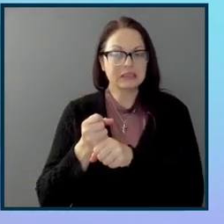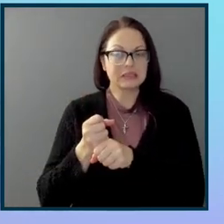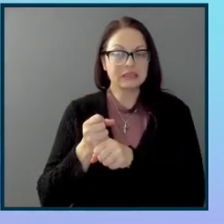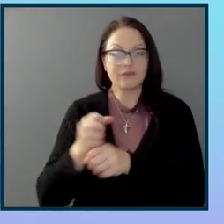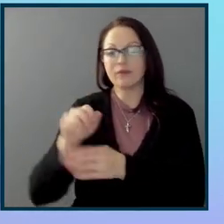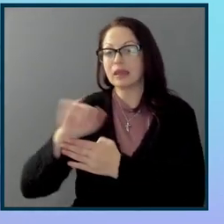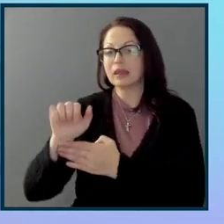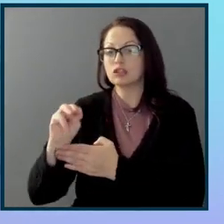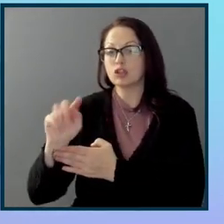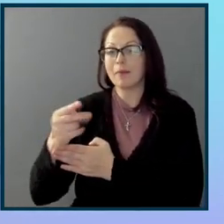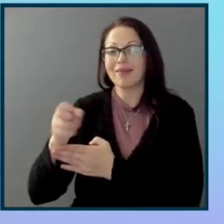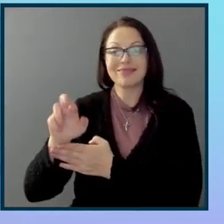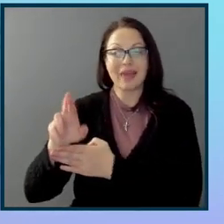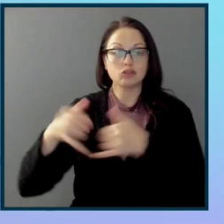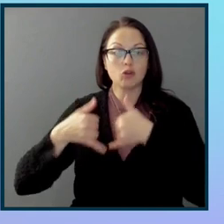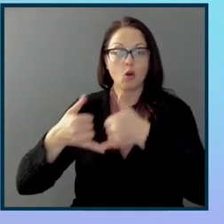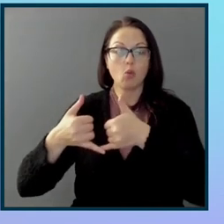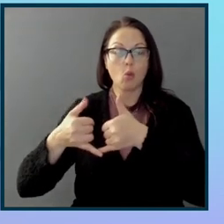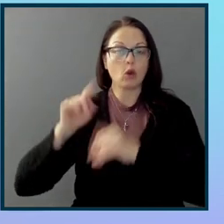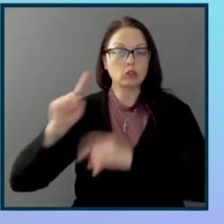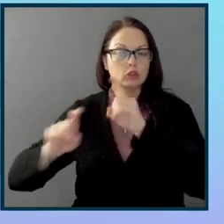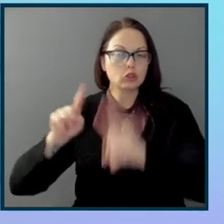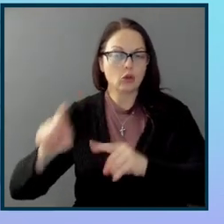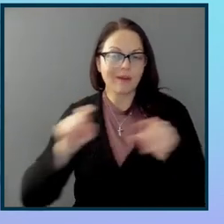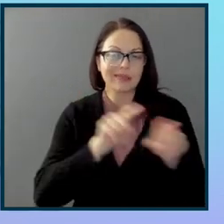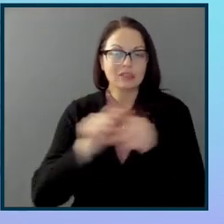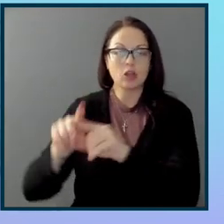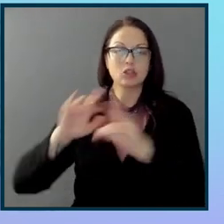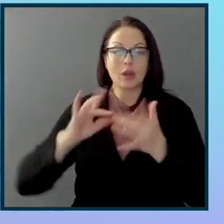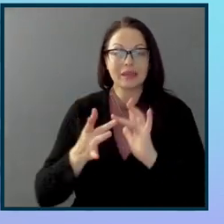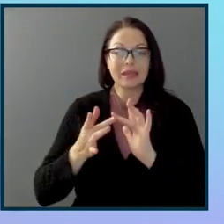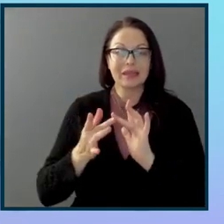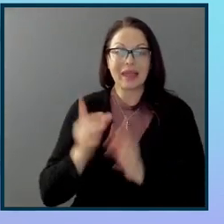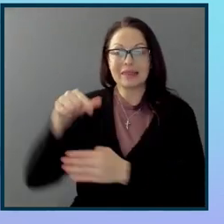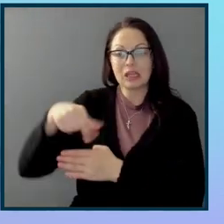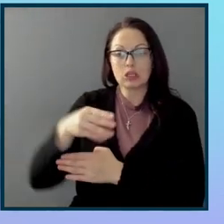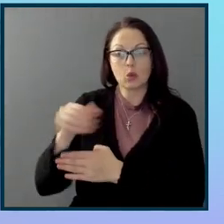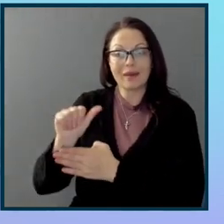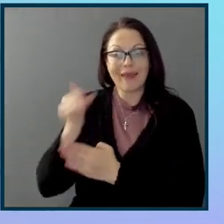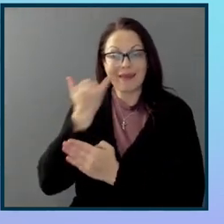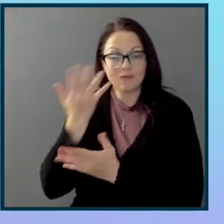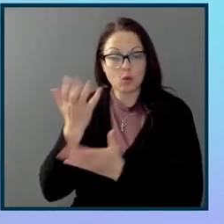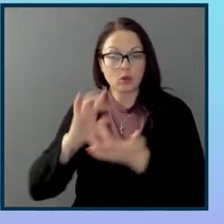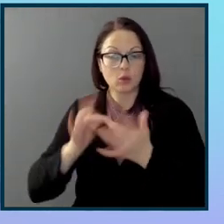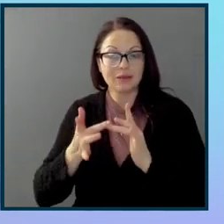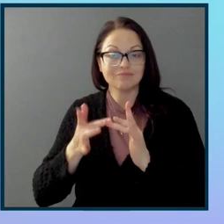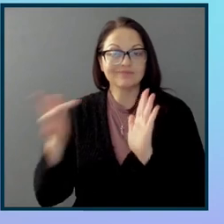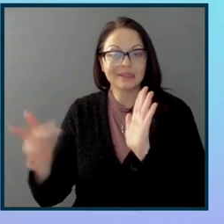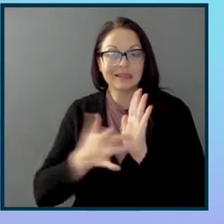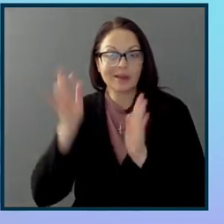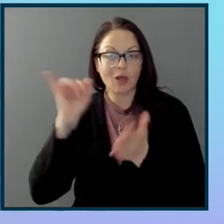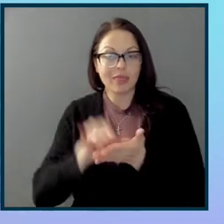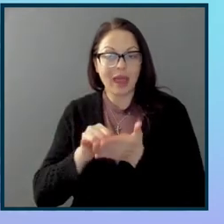Thatcher award survey. There's also a link in the Q&A if you want to click on that and vote for who you